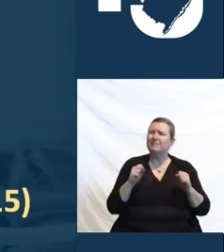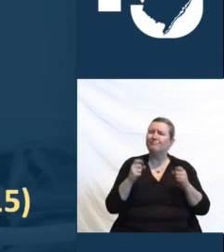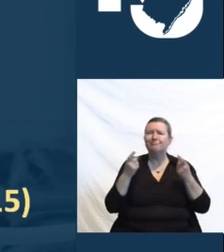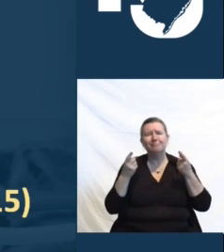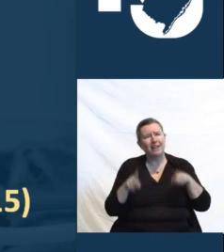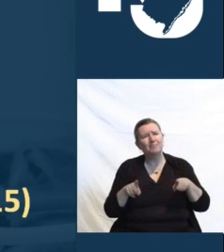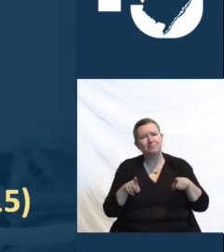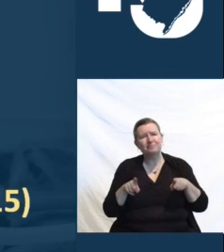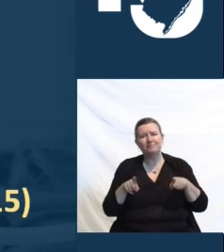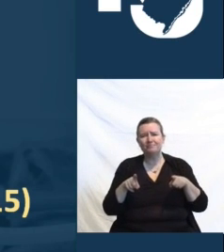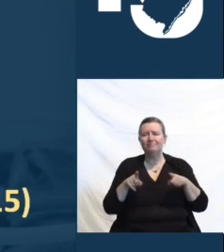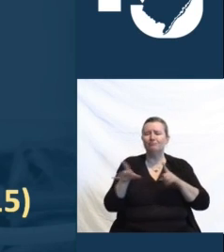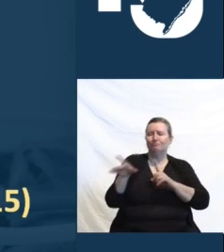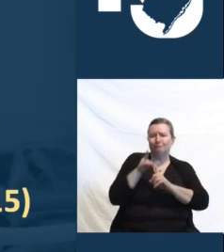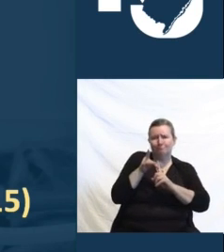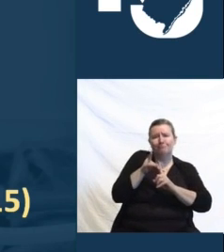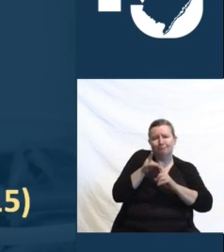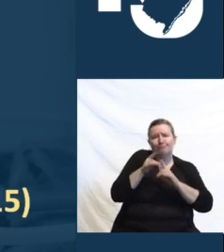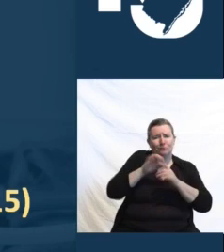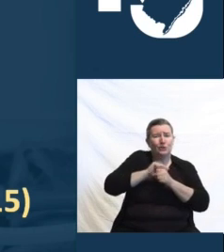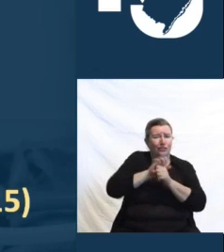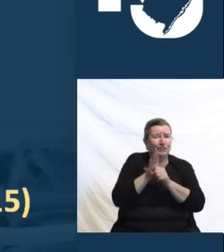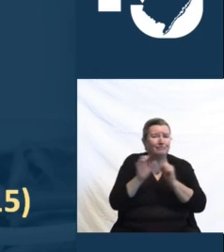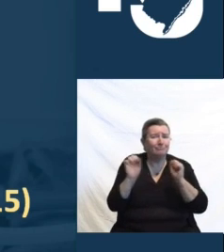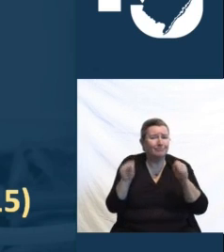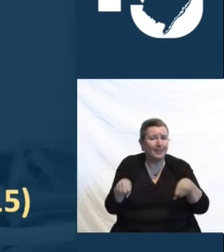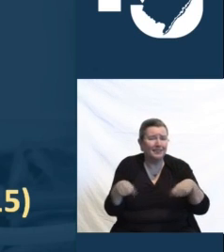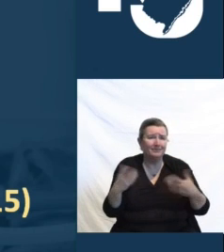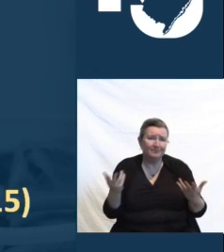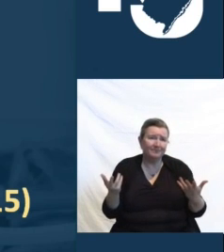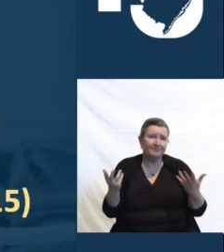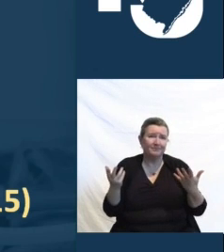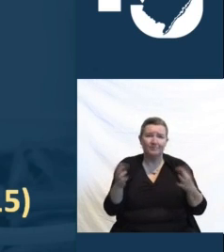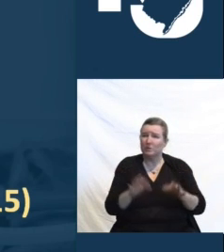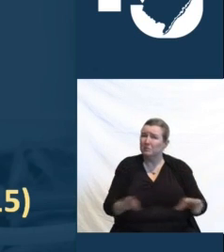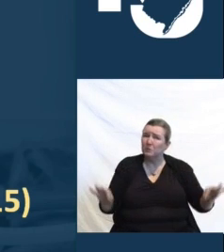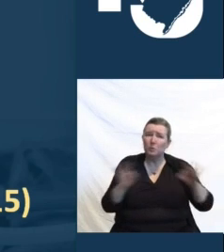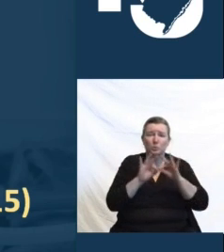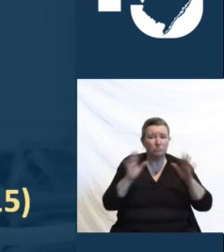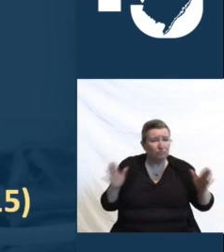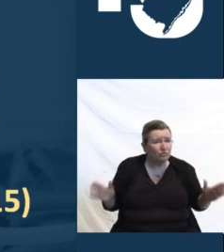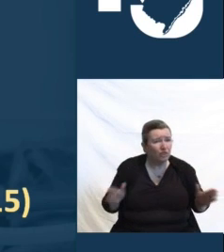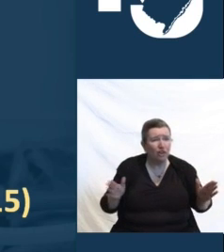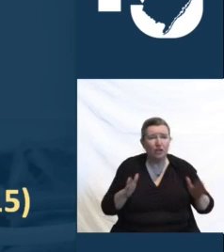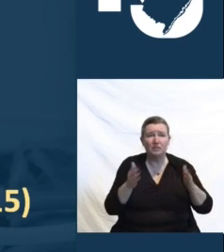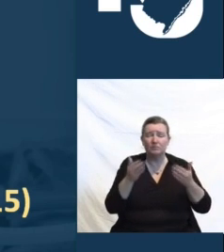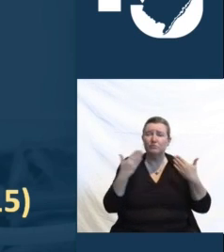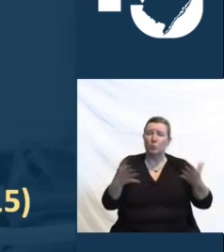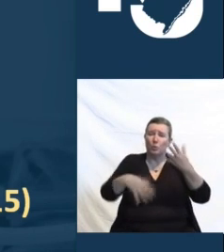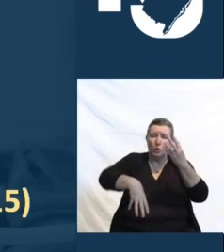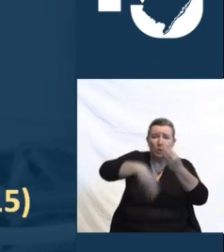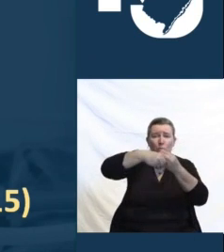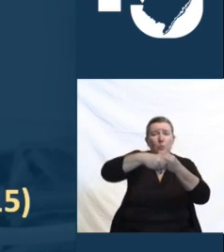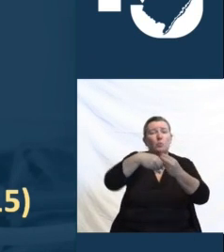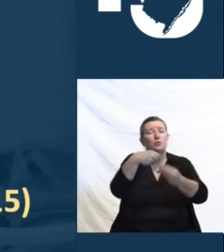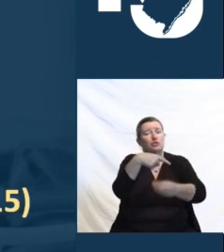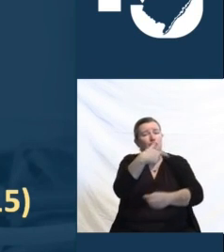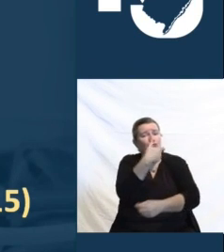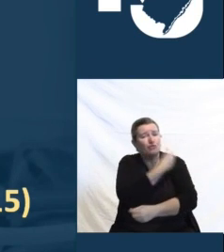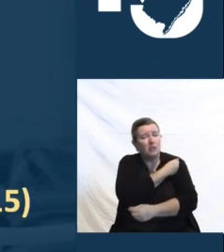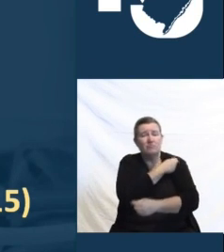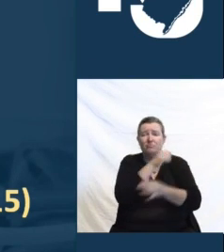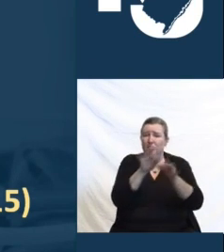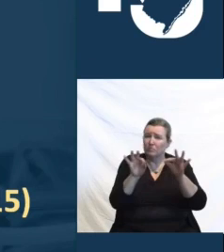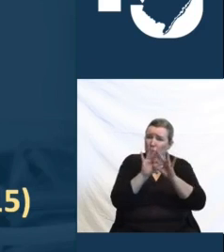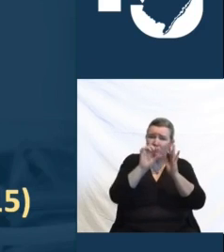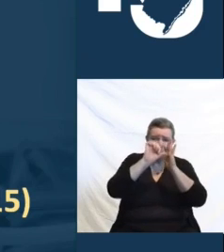infection, all of us up here strongly encourage you to go out and get that boost of protection as soon as possible.